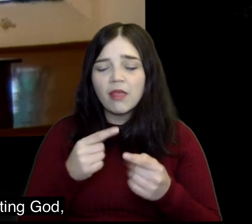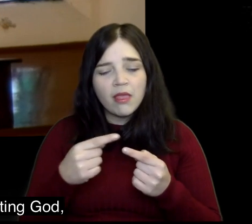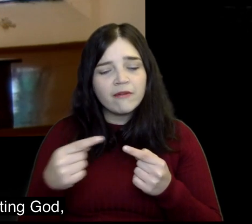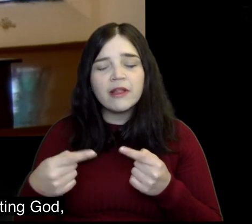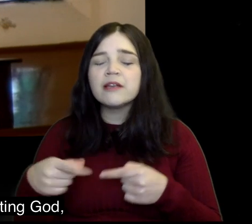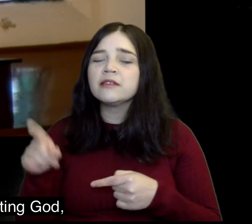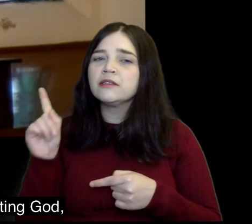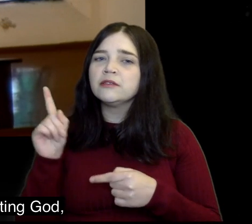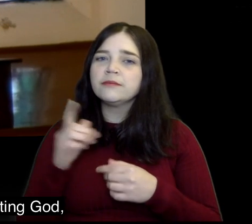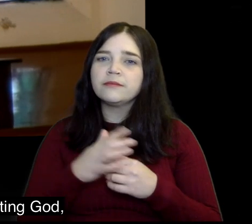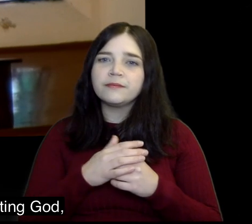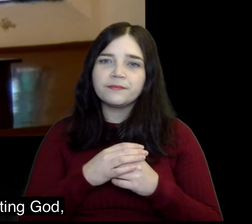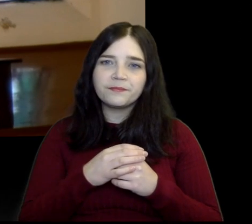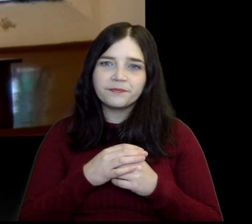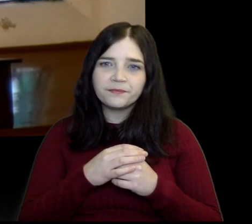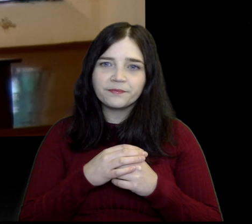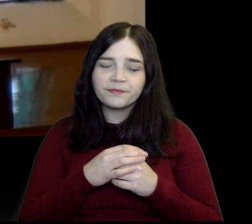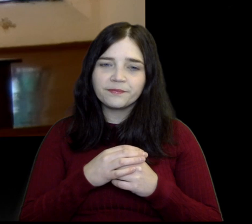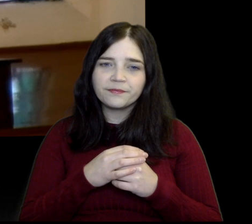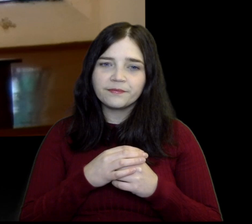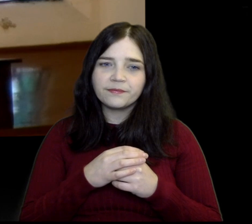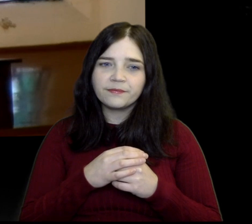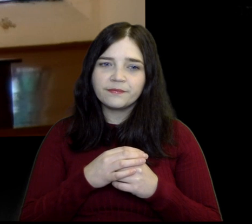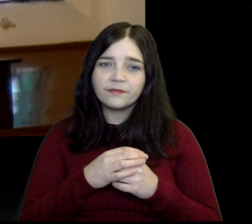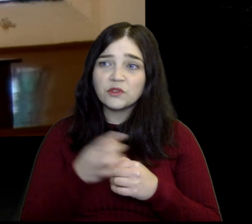you are the everlasting God